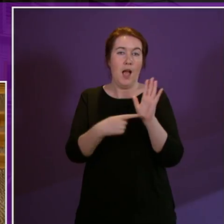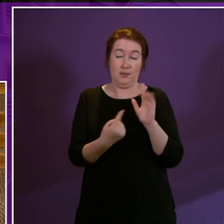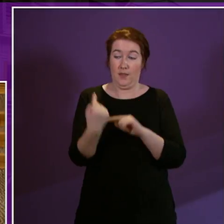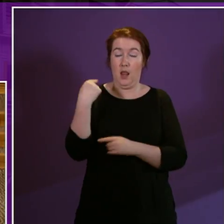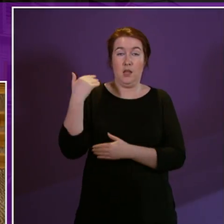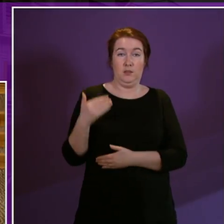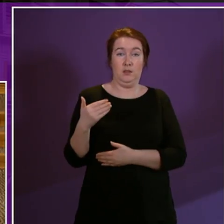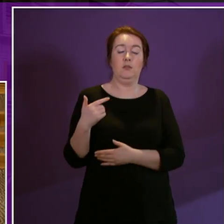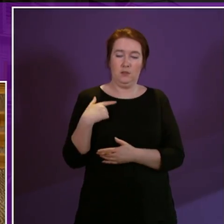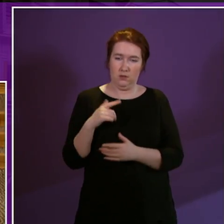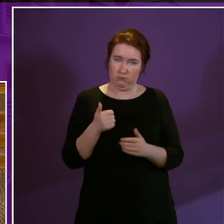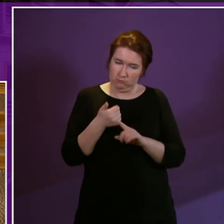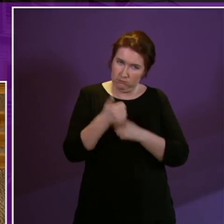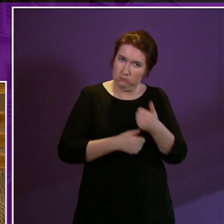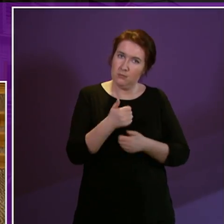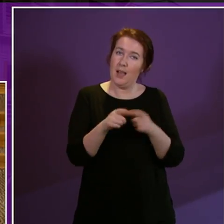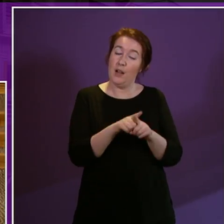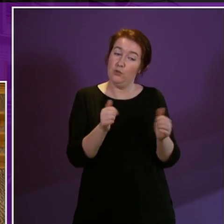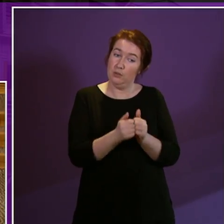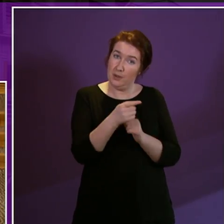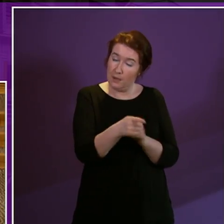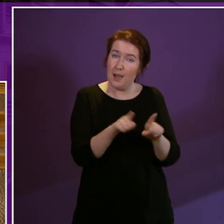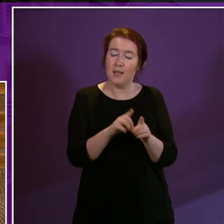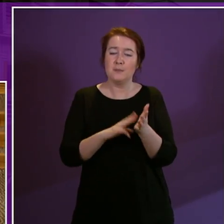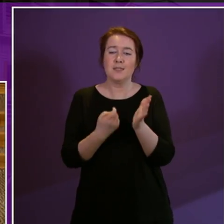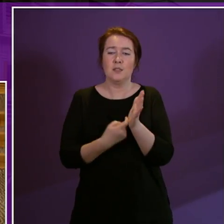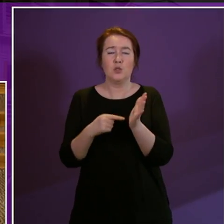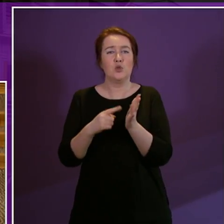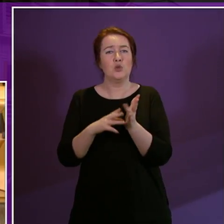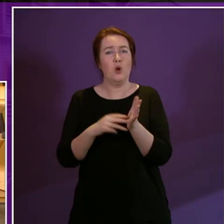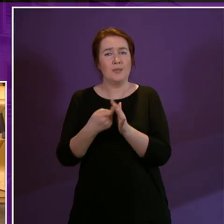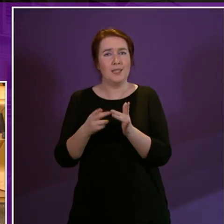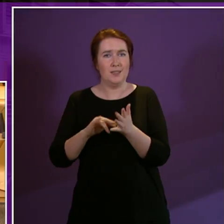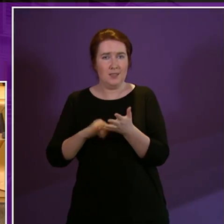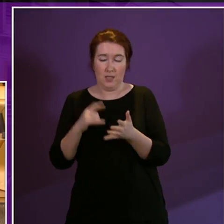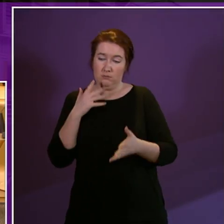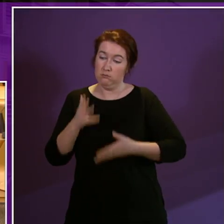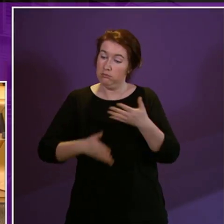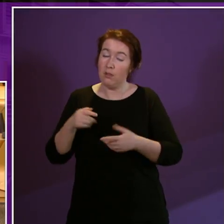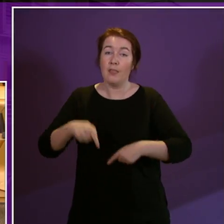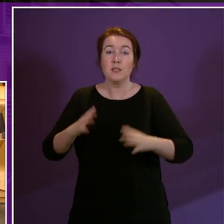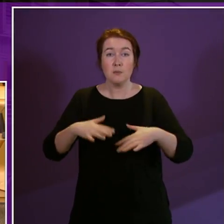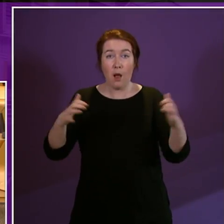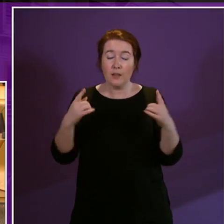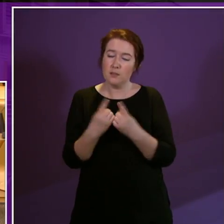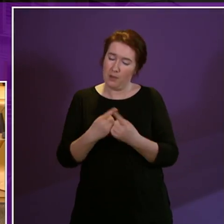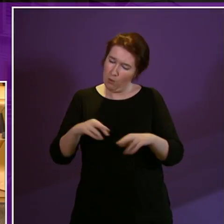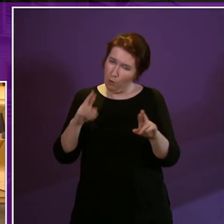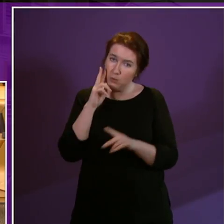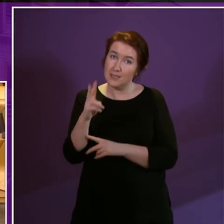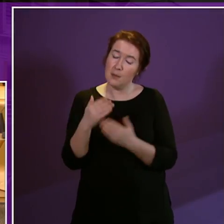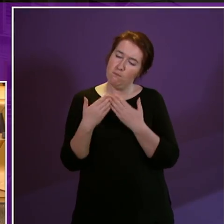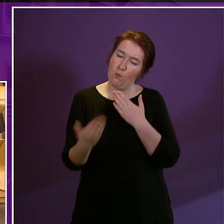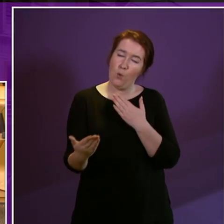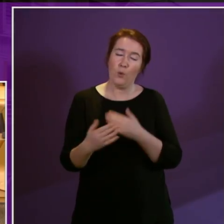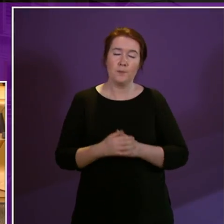and I would agree with him and indeed with Mr Tompkins that that is that signing in this parliament is something I hope we will see a great